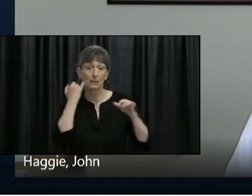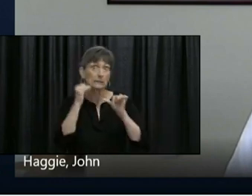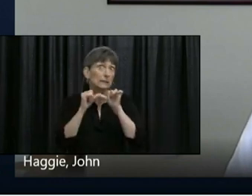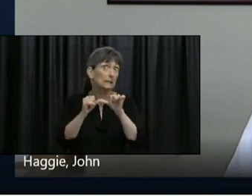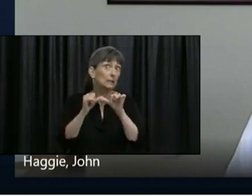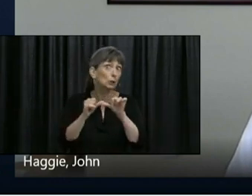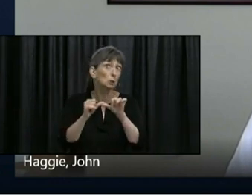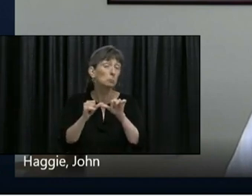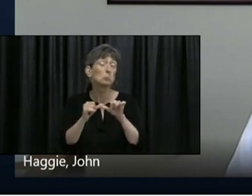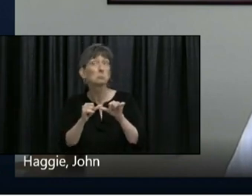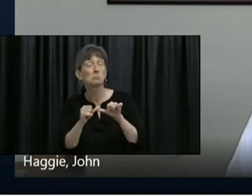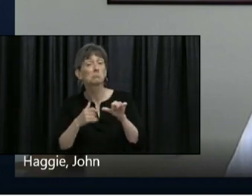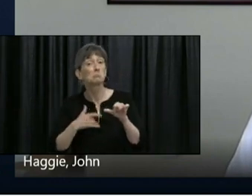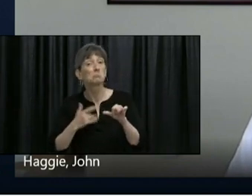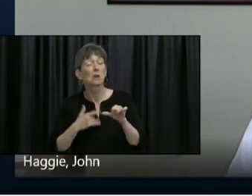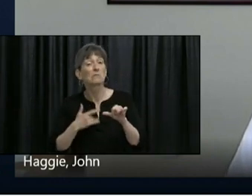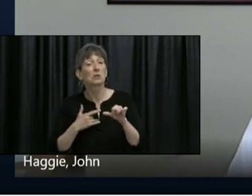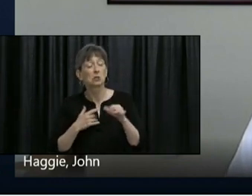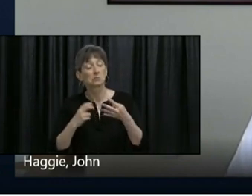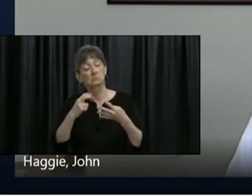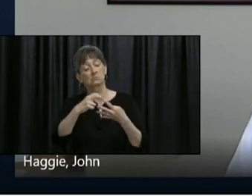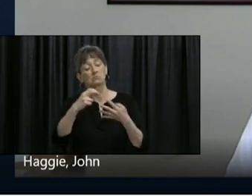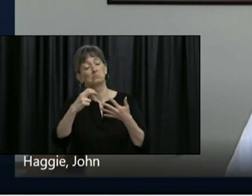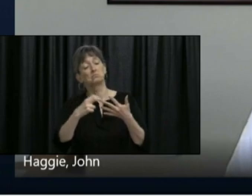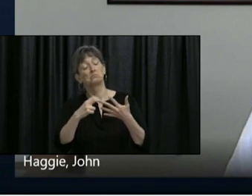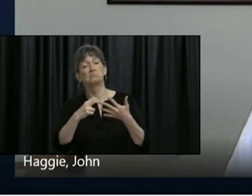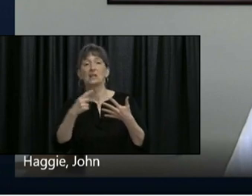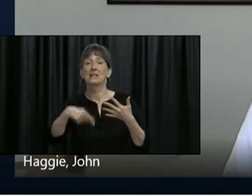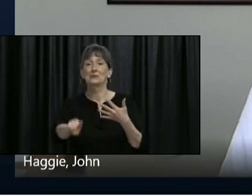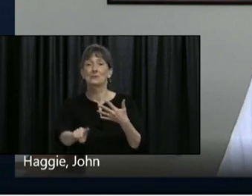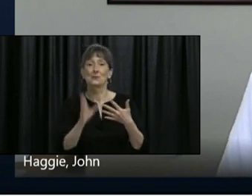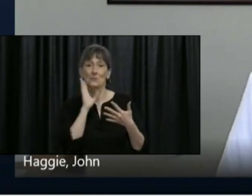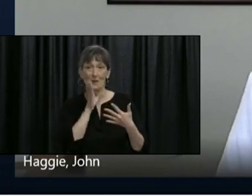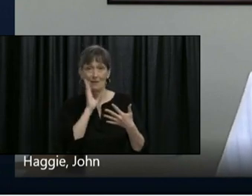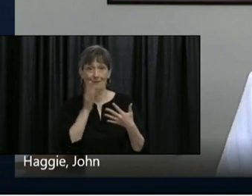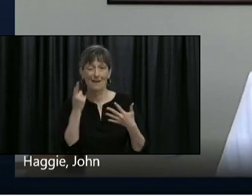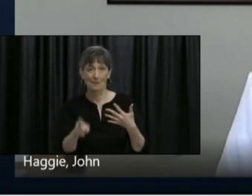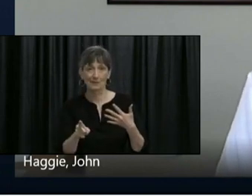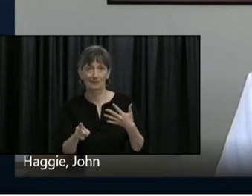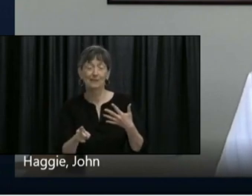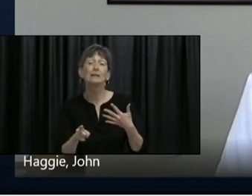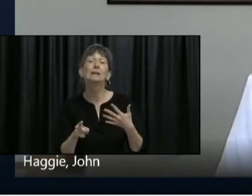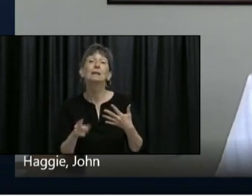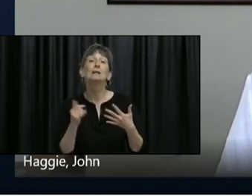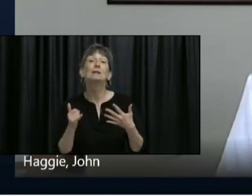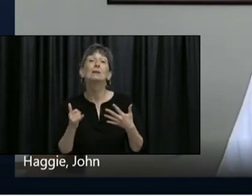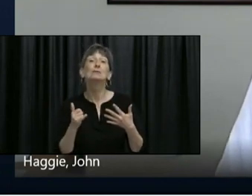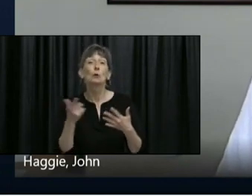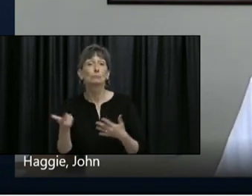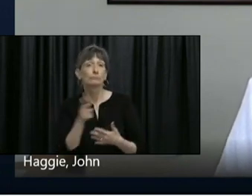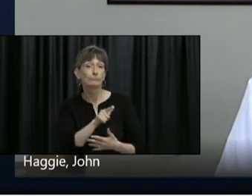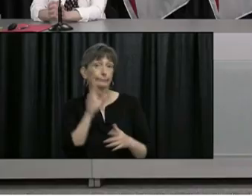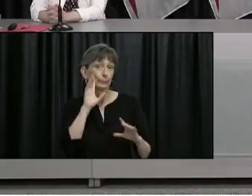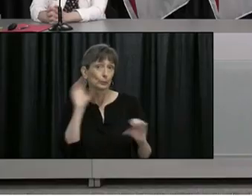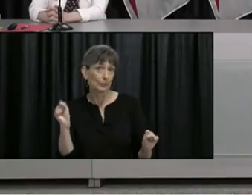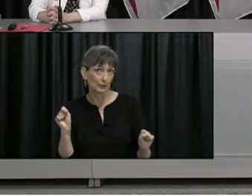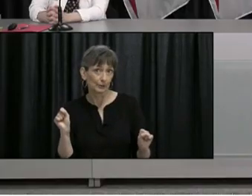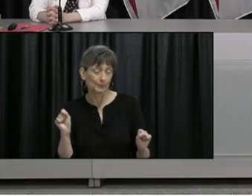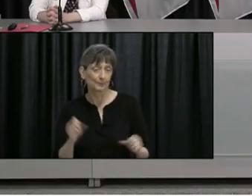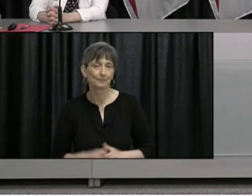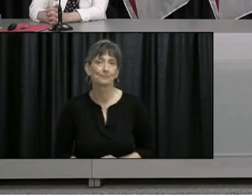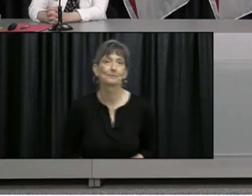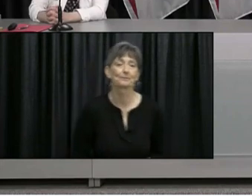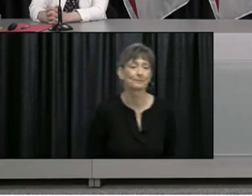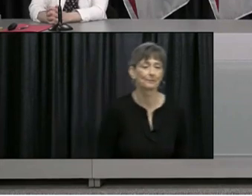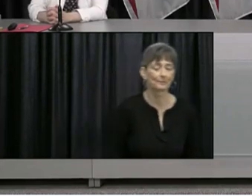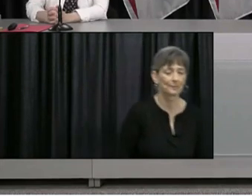more than likely a move to level three in a week's time. So with that, Premier, I'll hand it back to you. Thank you, Minister.